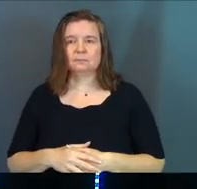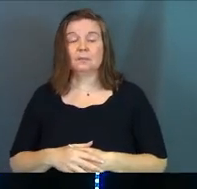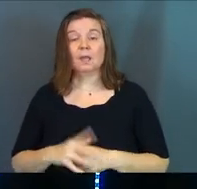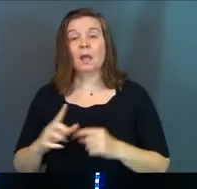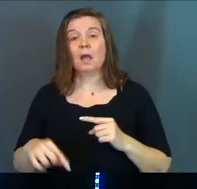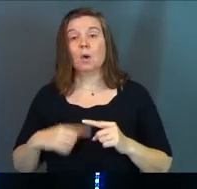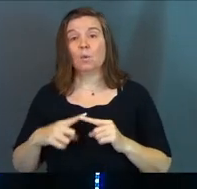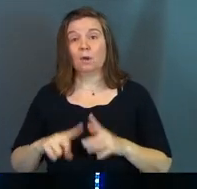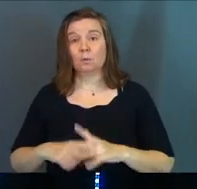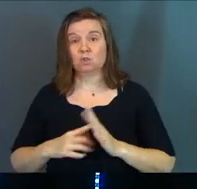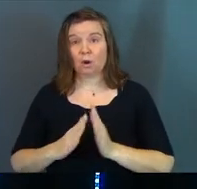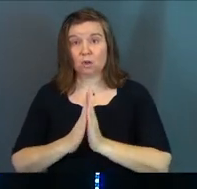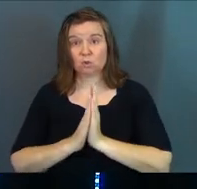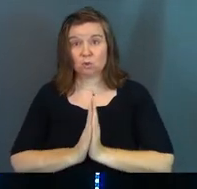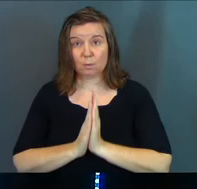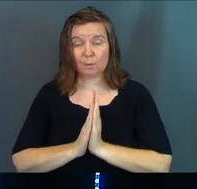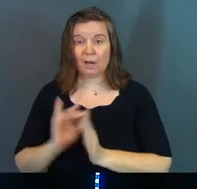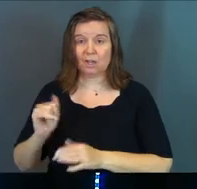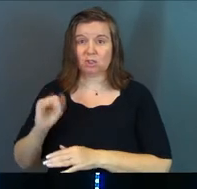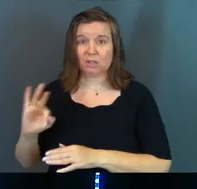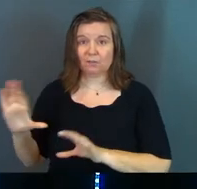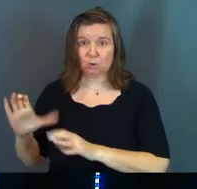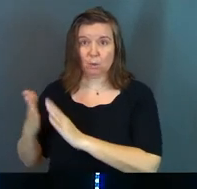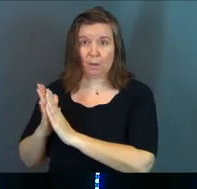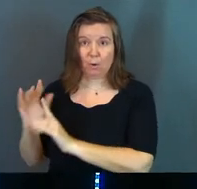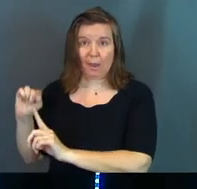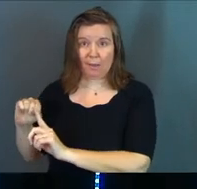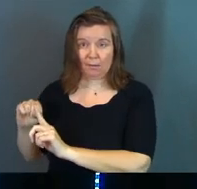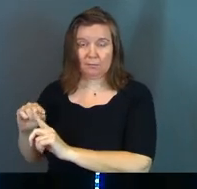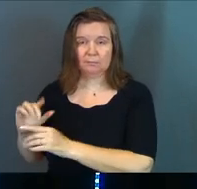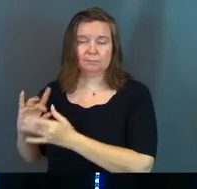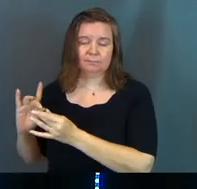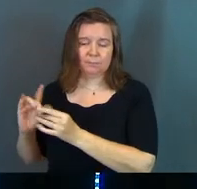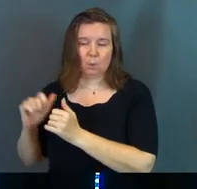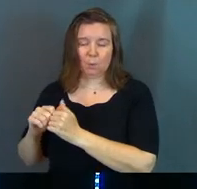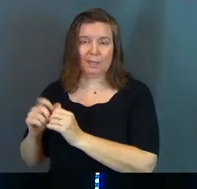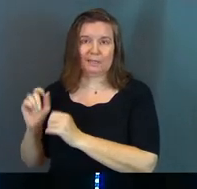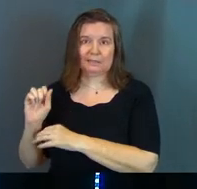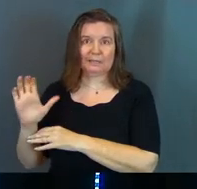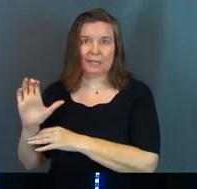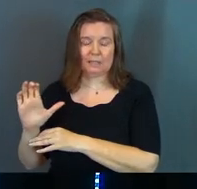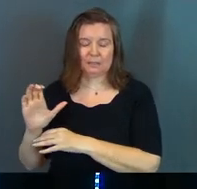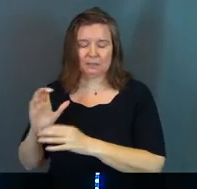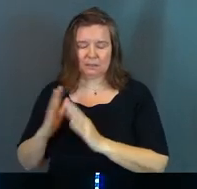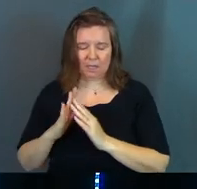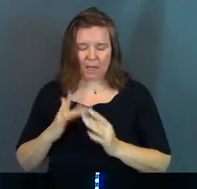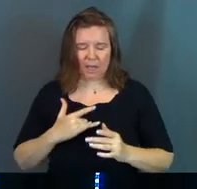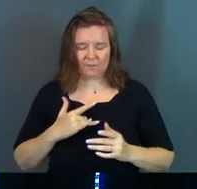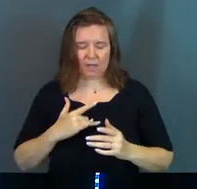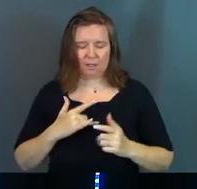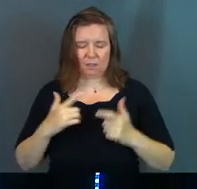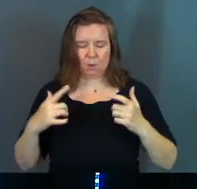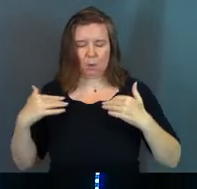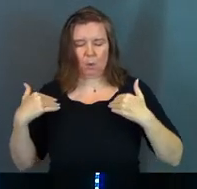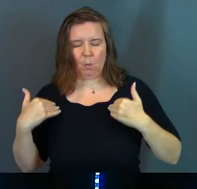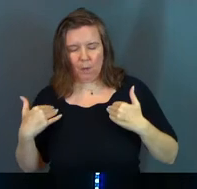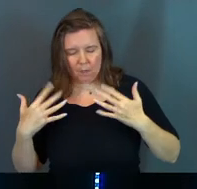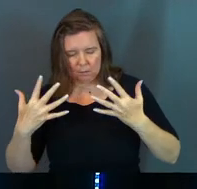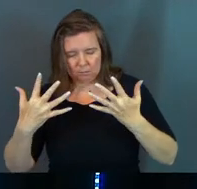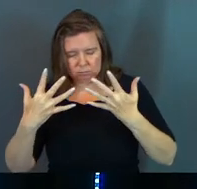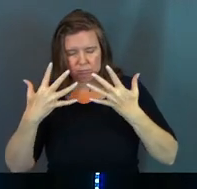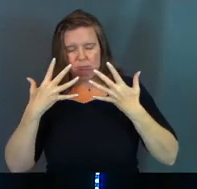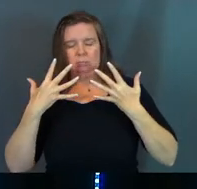And when we started to pray and Jeff was doing the praying, within seconds, I felt a tremendous weight,